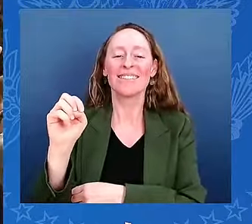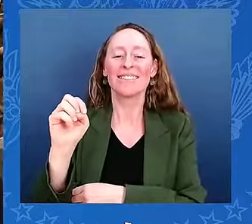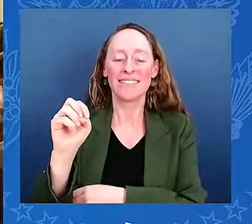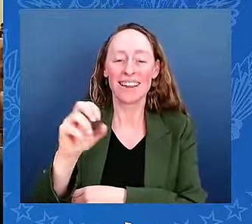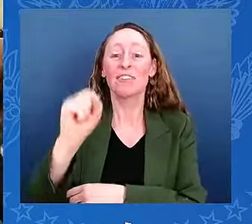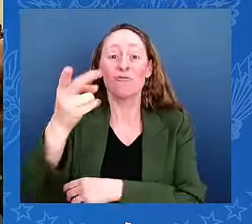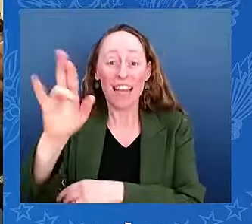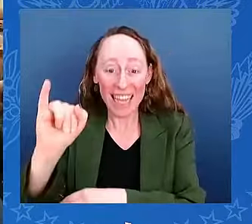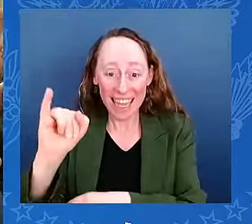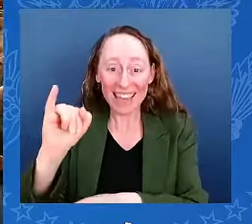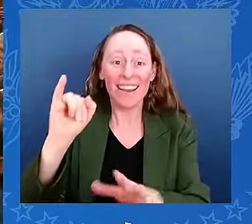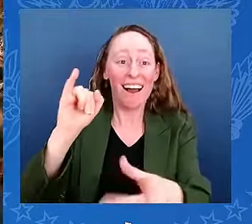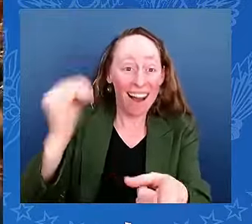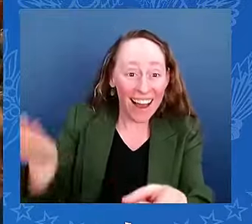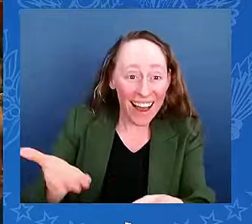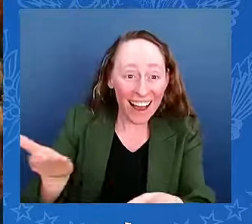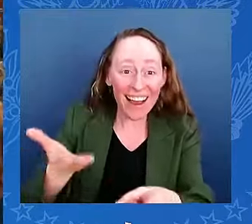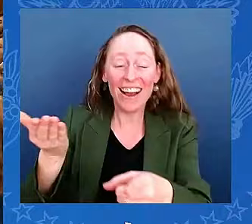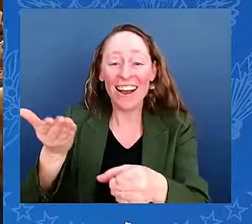Come on up, guys.